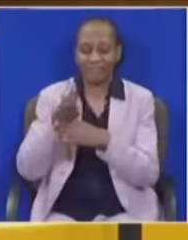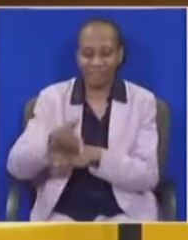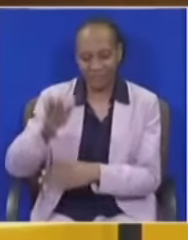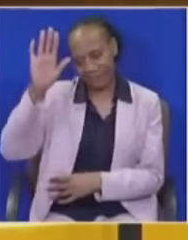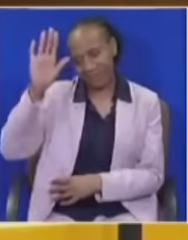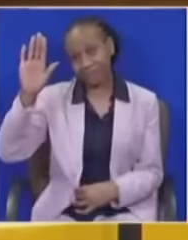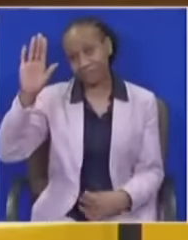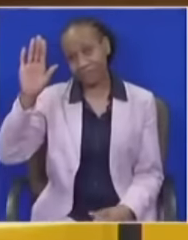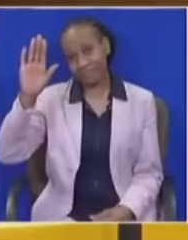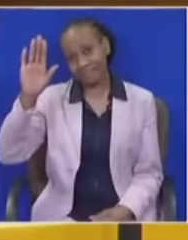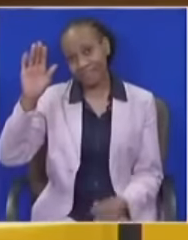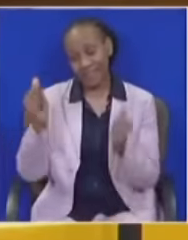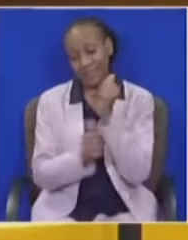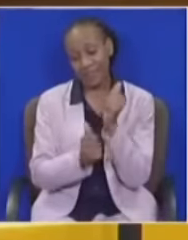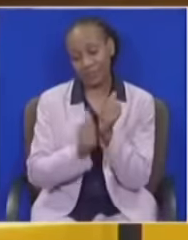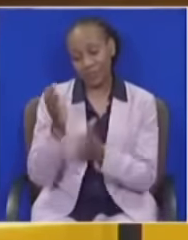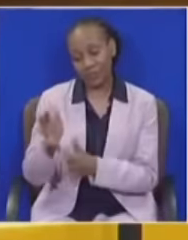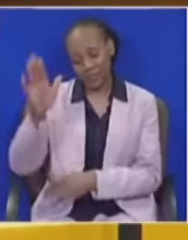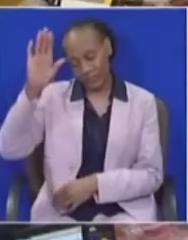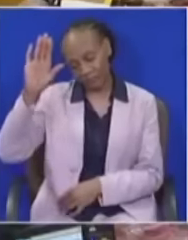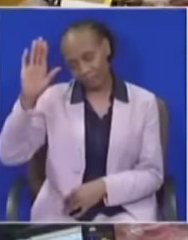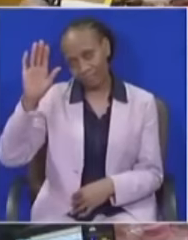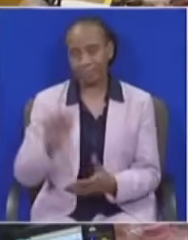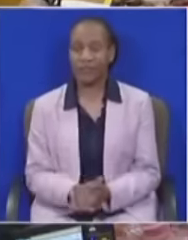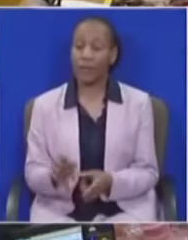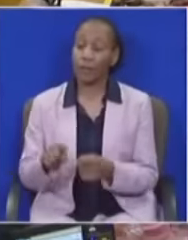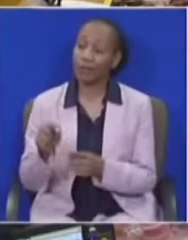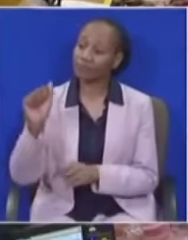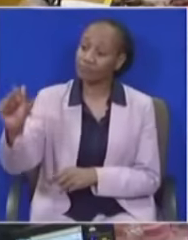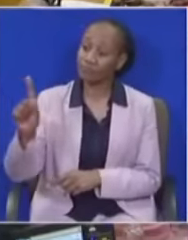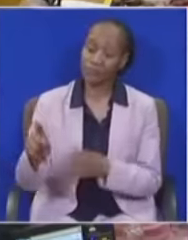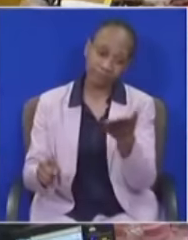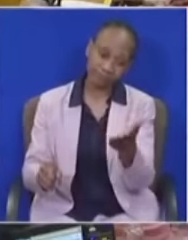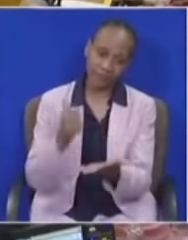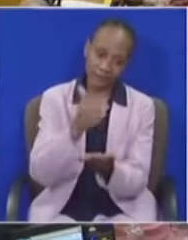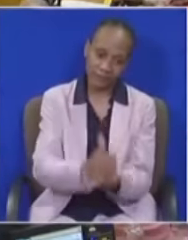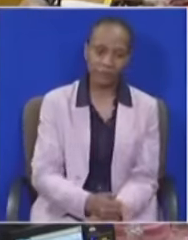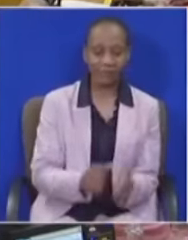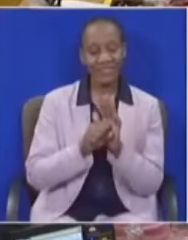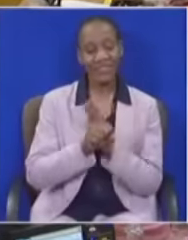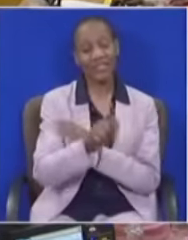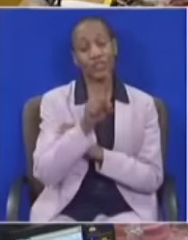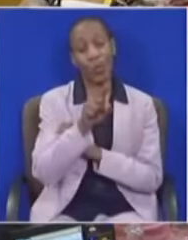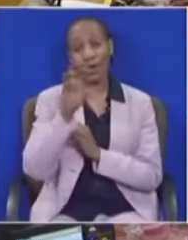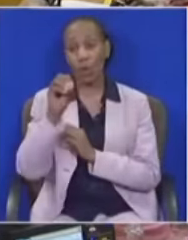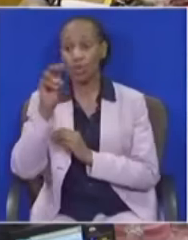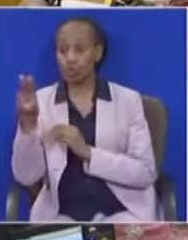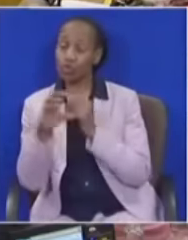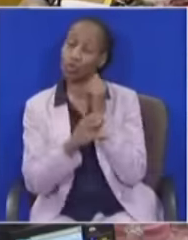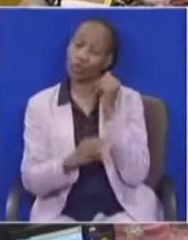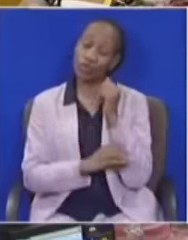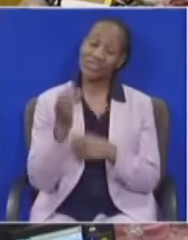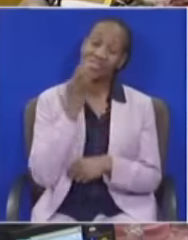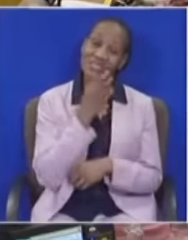Deputy Speaker. What's your point of order, Honorable Member? Honorable Minister, please take your Section 102 of the Constitution says